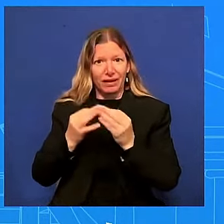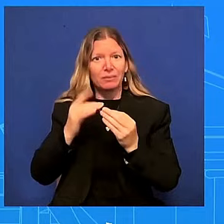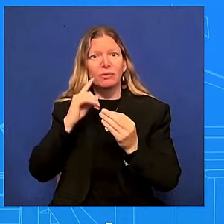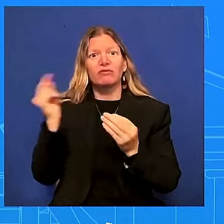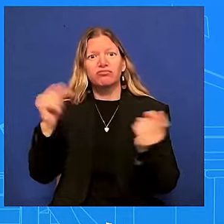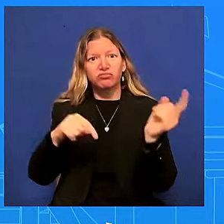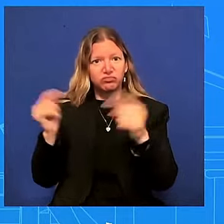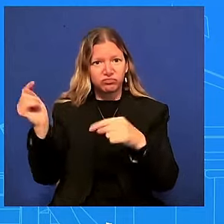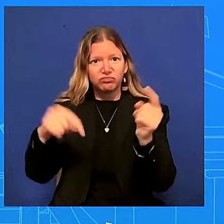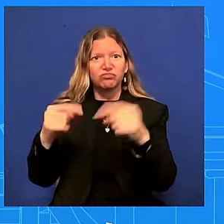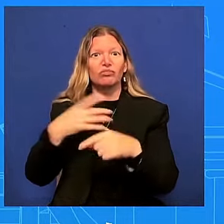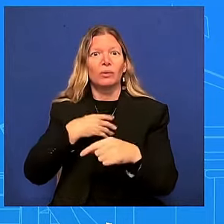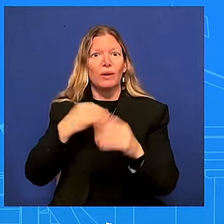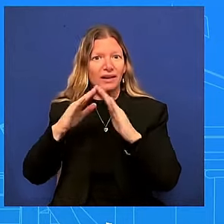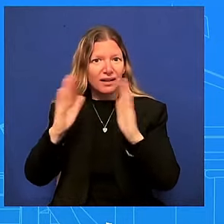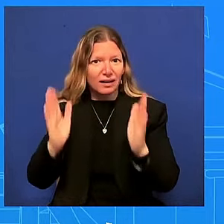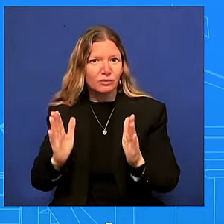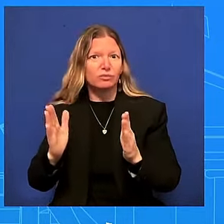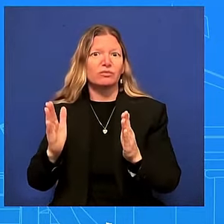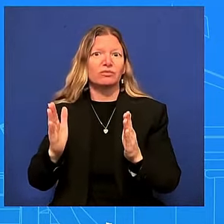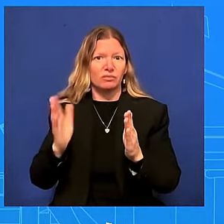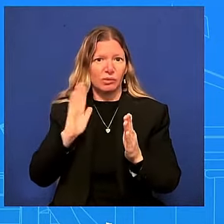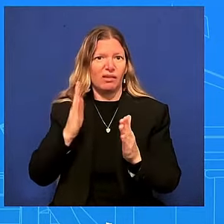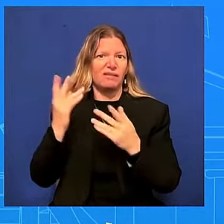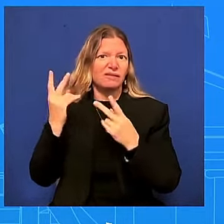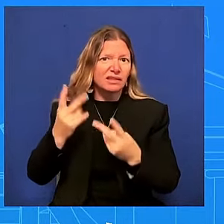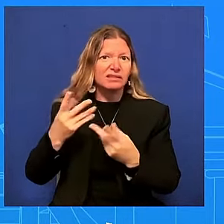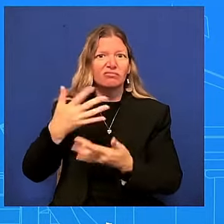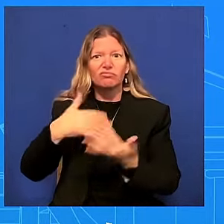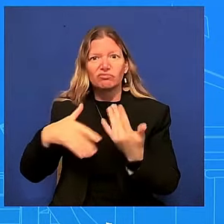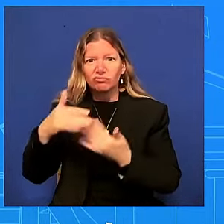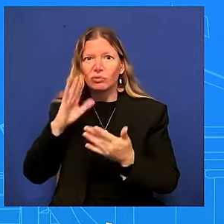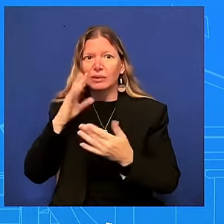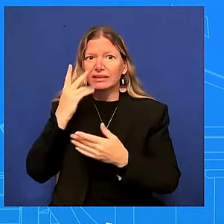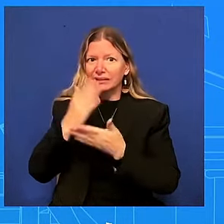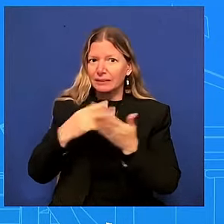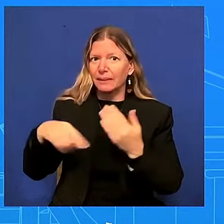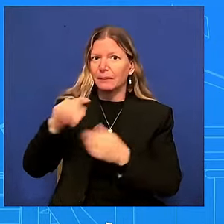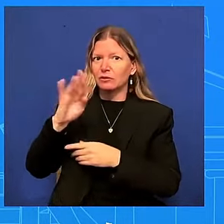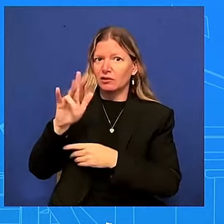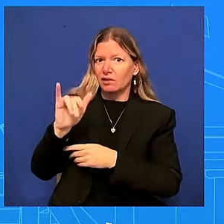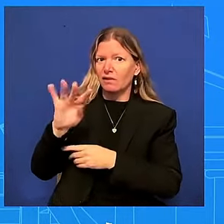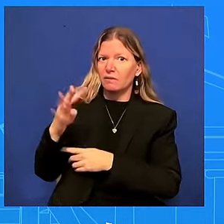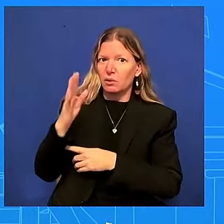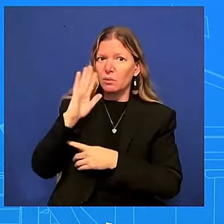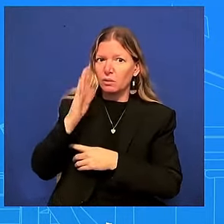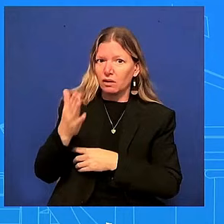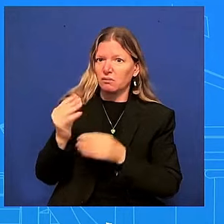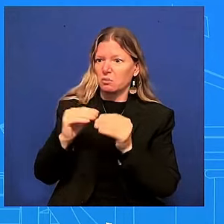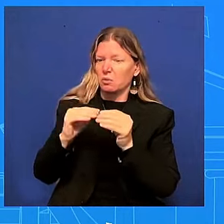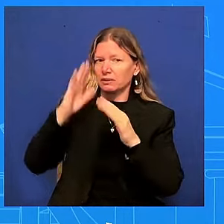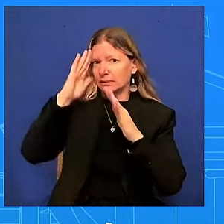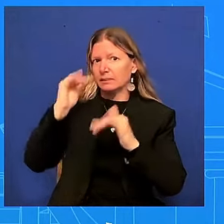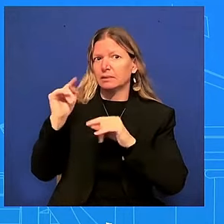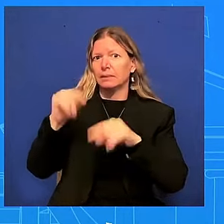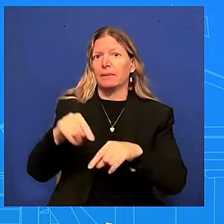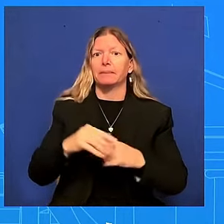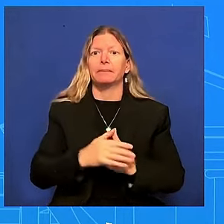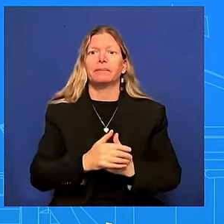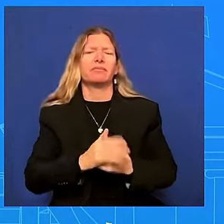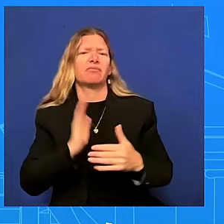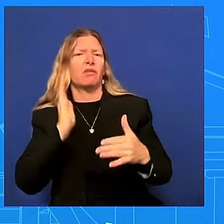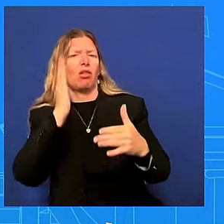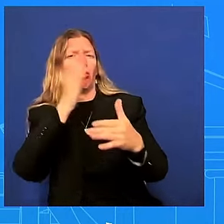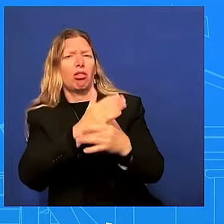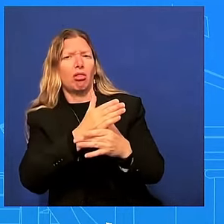them on fourth of july many more are expected to be here in the white house the question though would be is he participating in meetings with